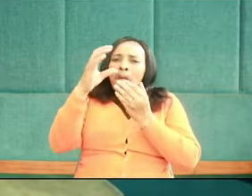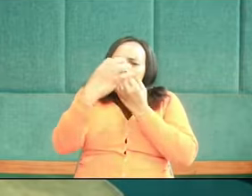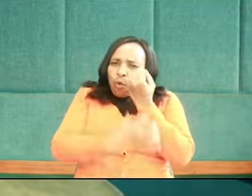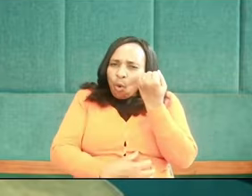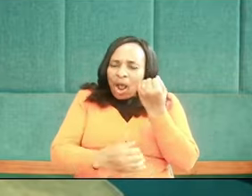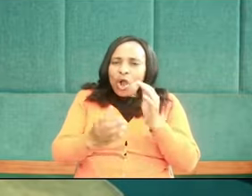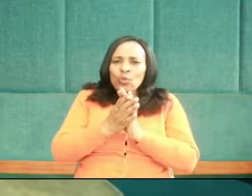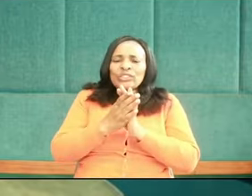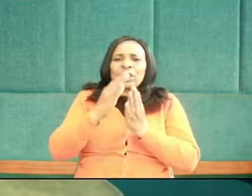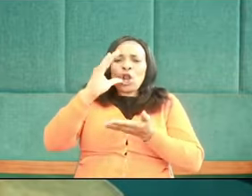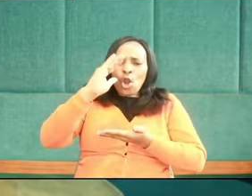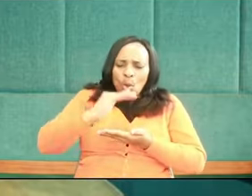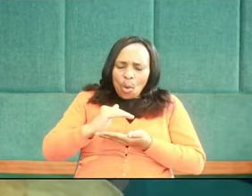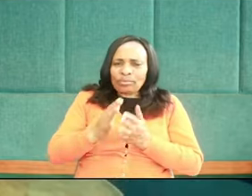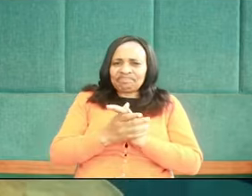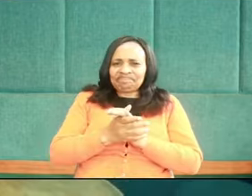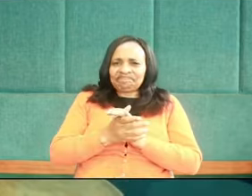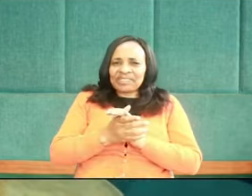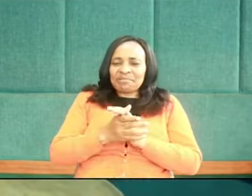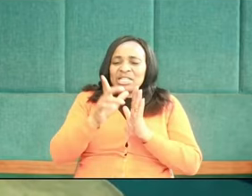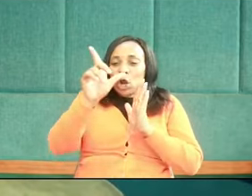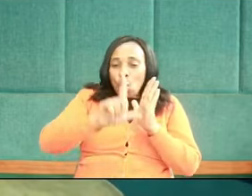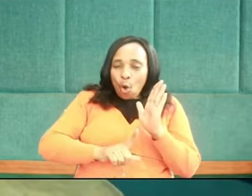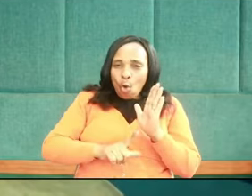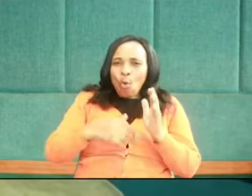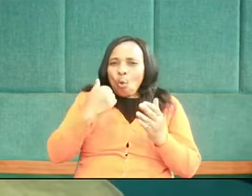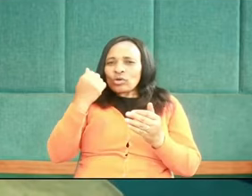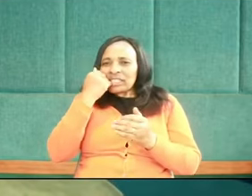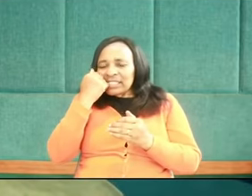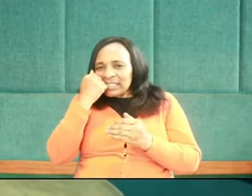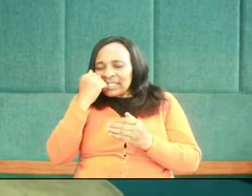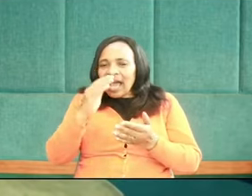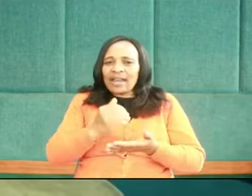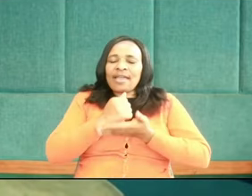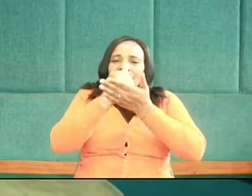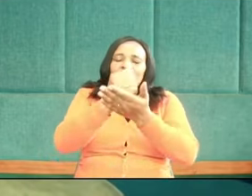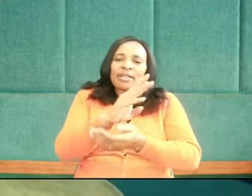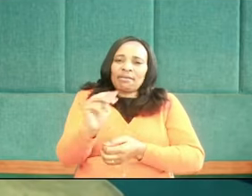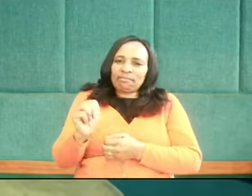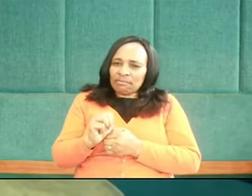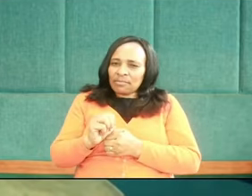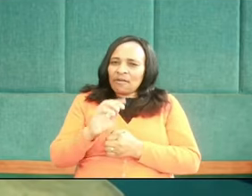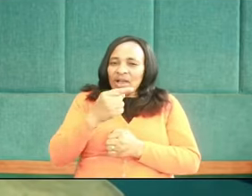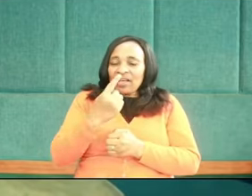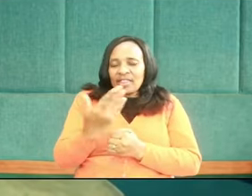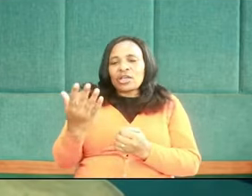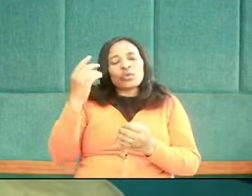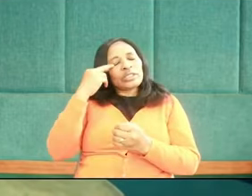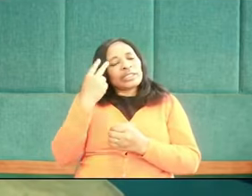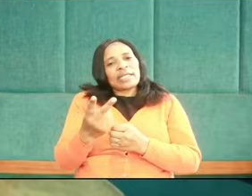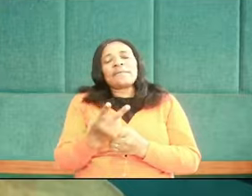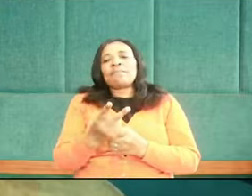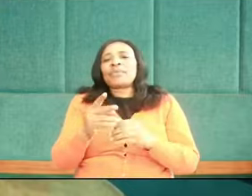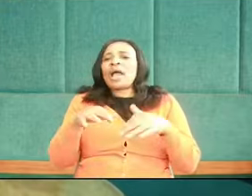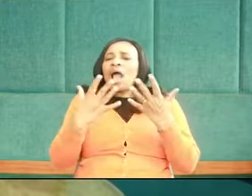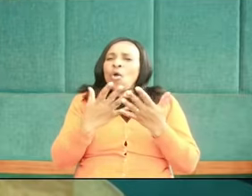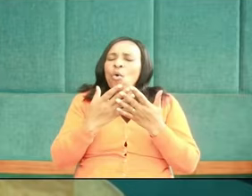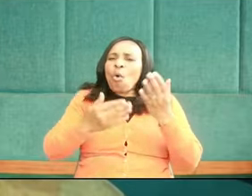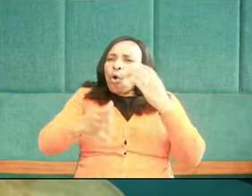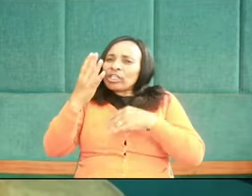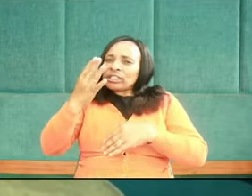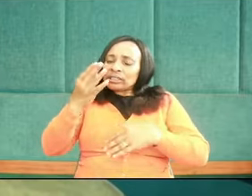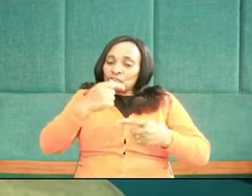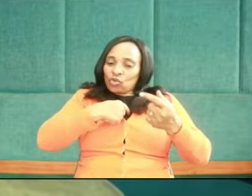fortunate, to the needy. God says seek to help them. So the first thing we see has to do with God's